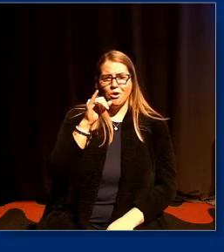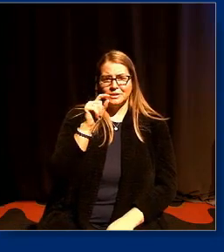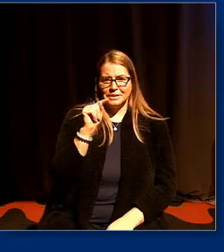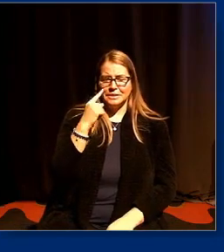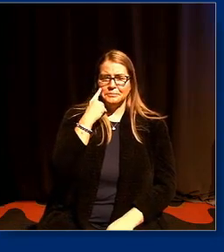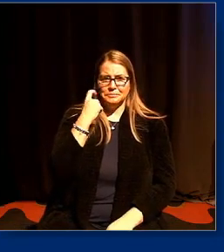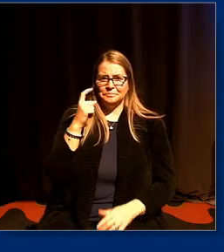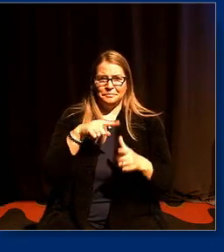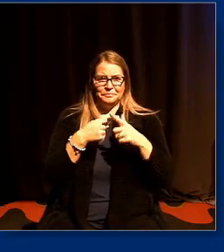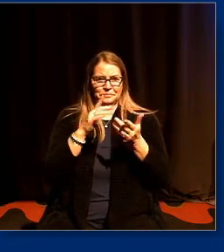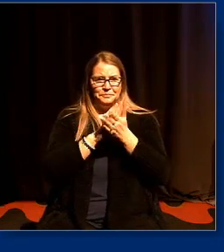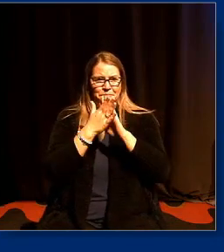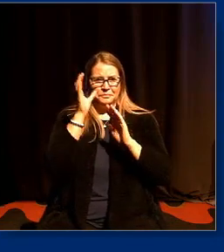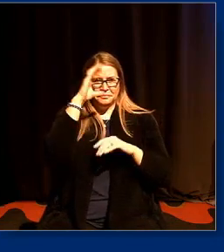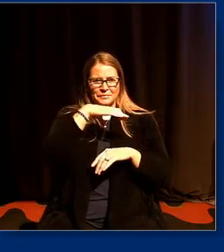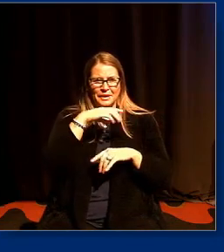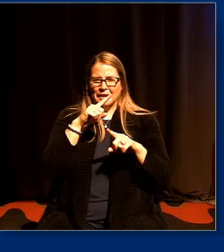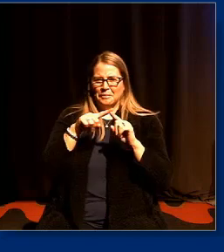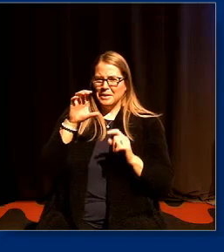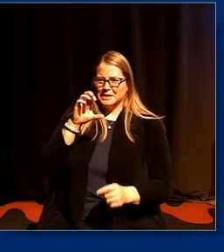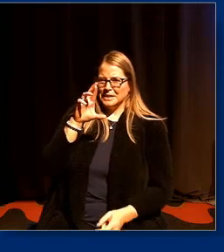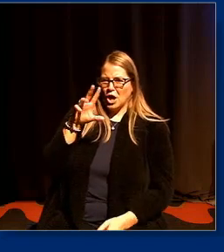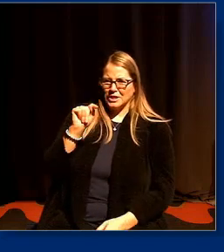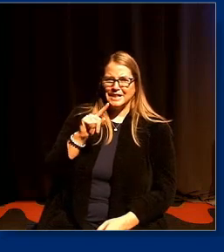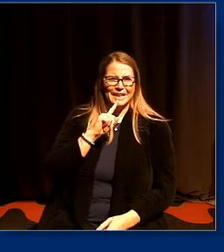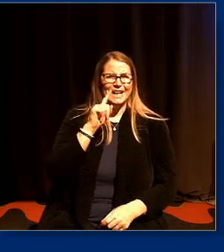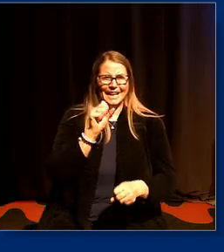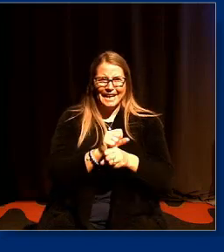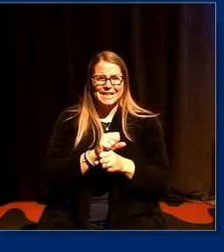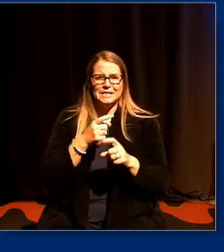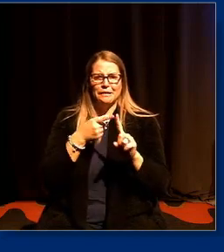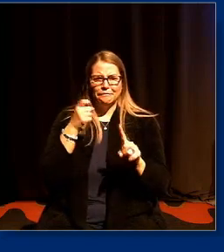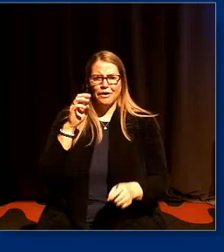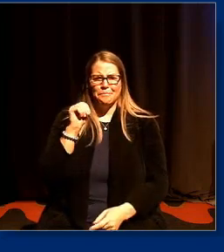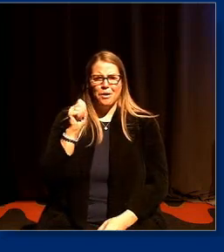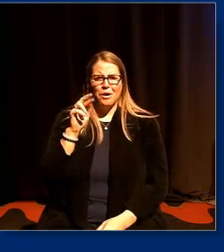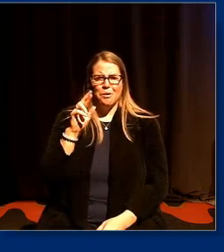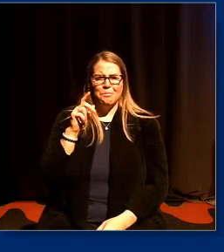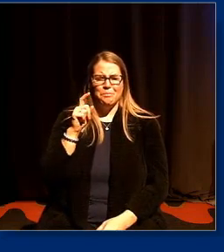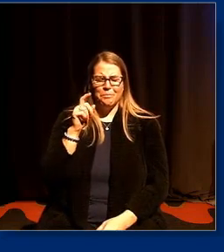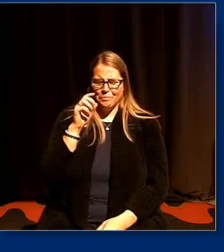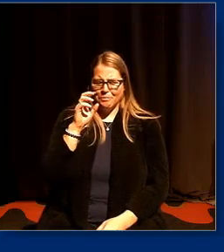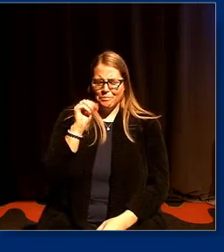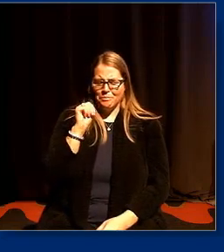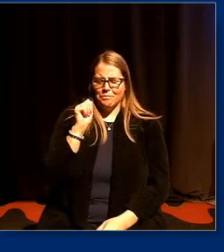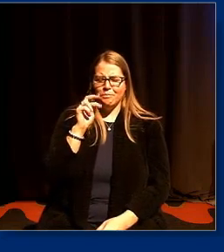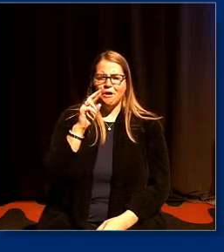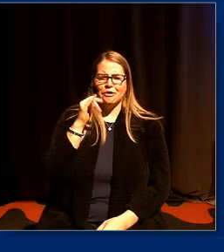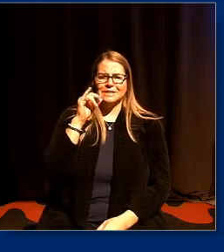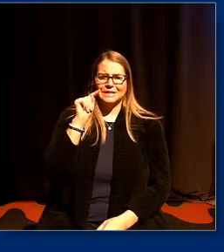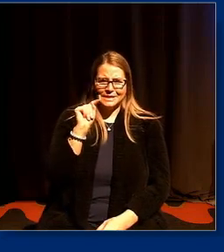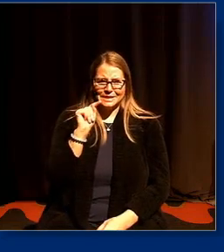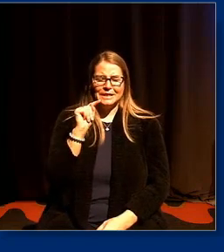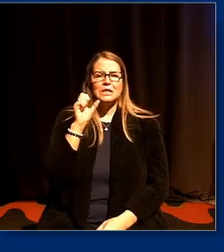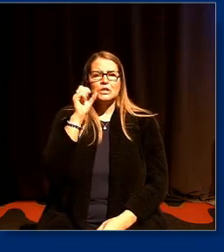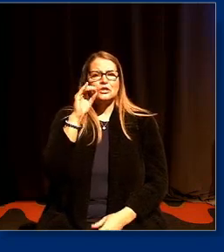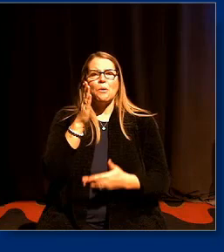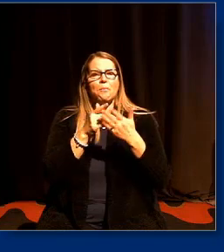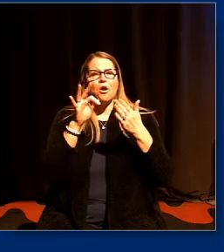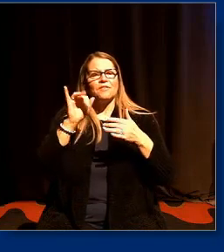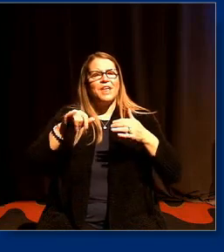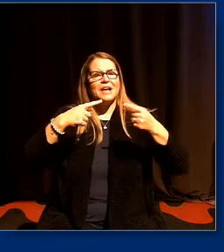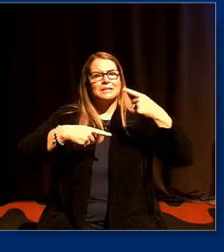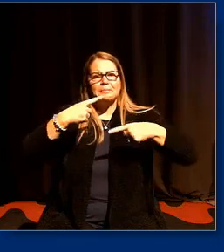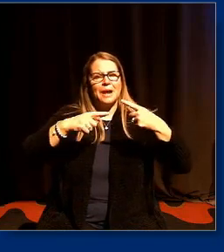said but crt is marxist um so that that was that was a clue to you know part of the debate is not actually about the